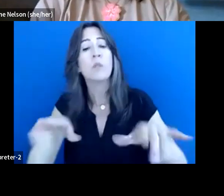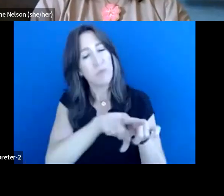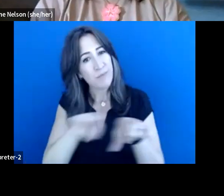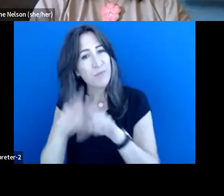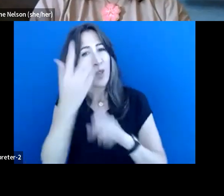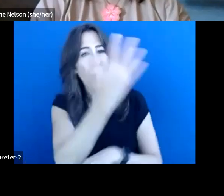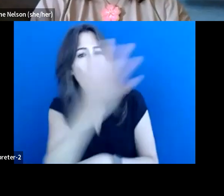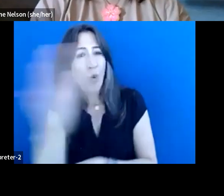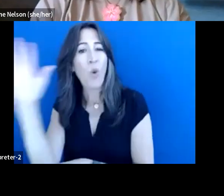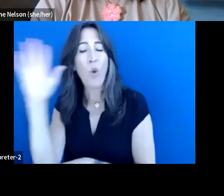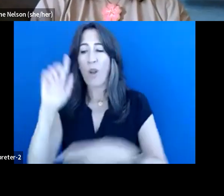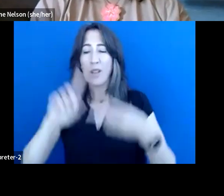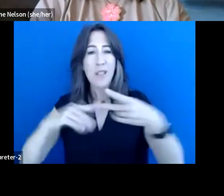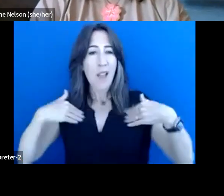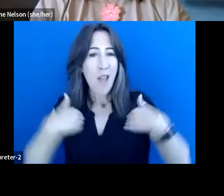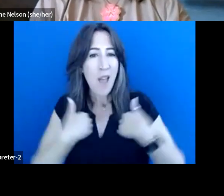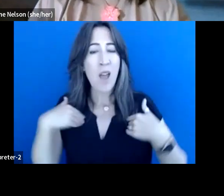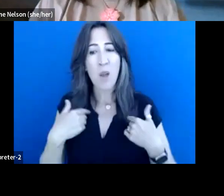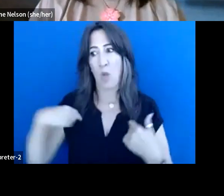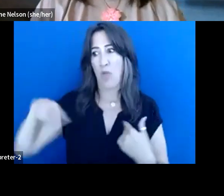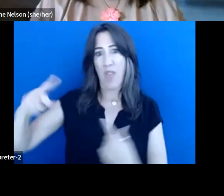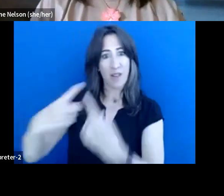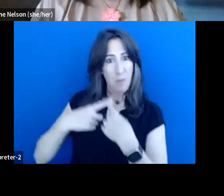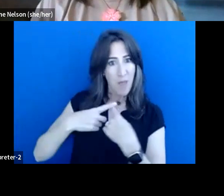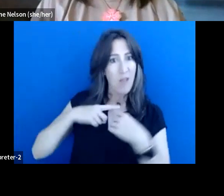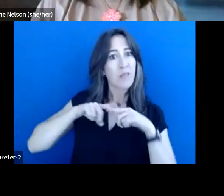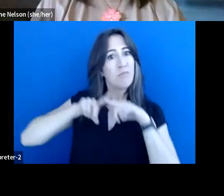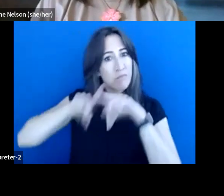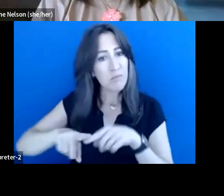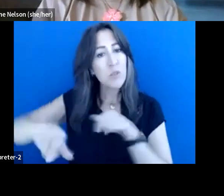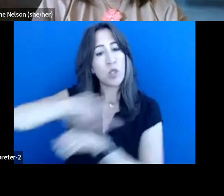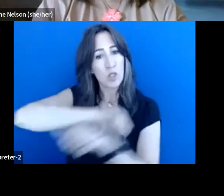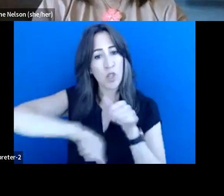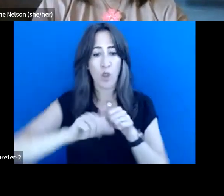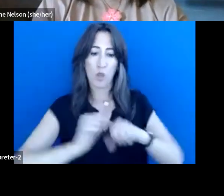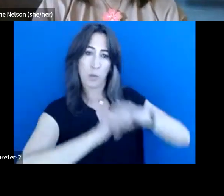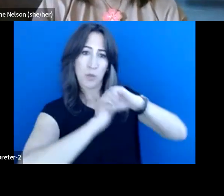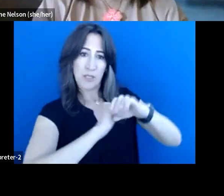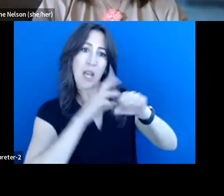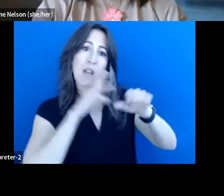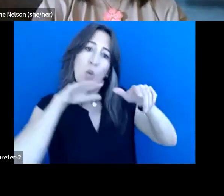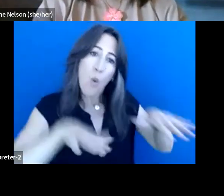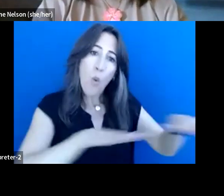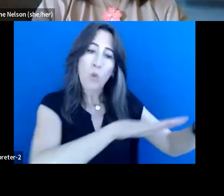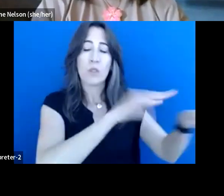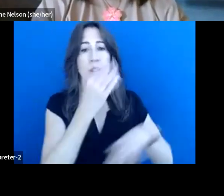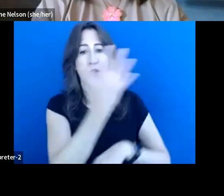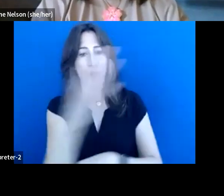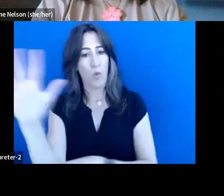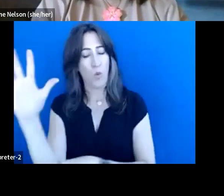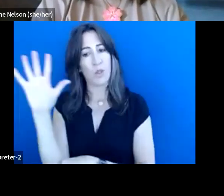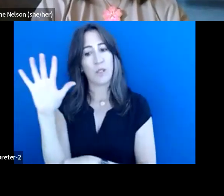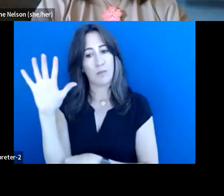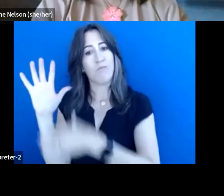animals and mammals that depend on us to protect the ocean and the forest. And I think